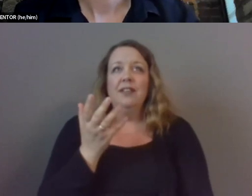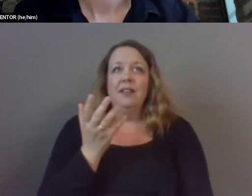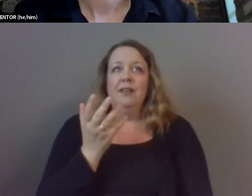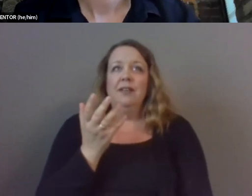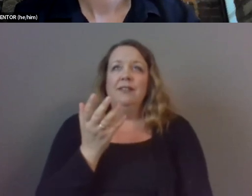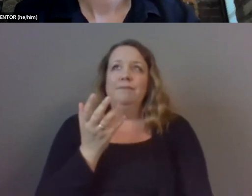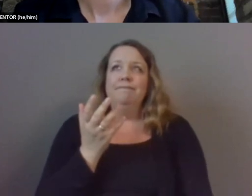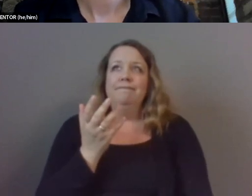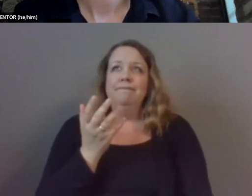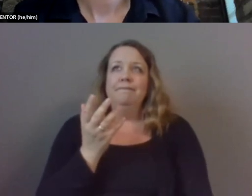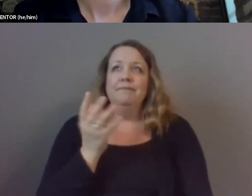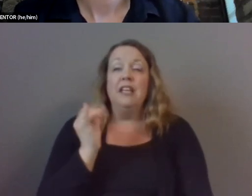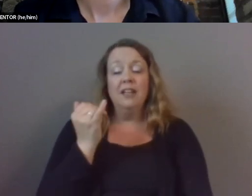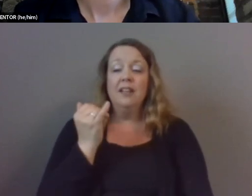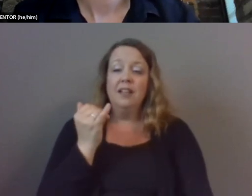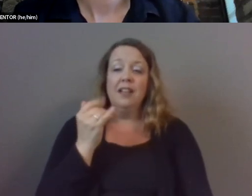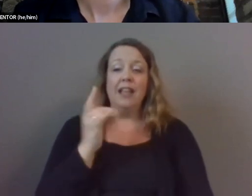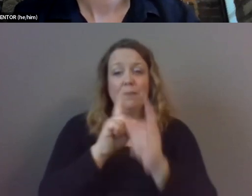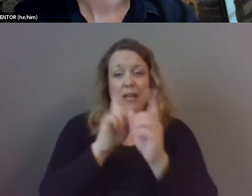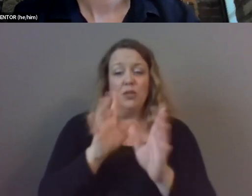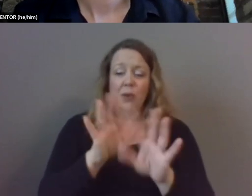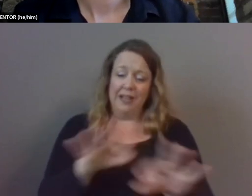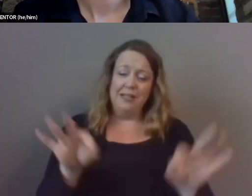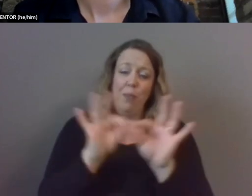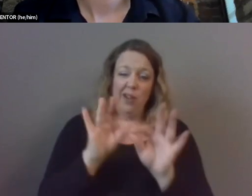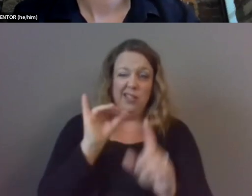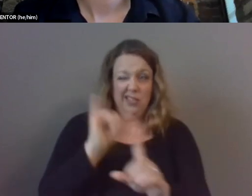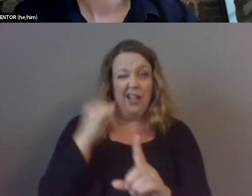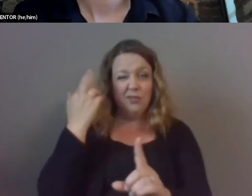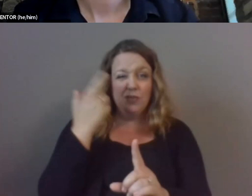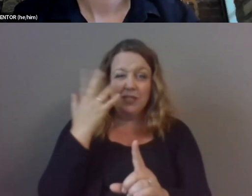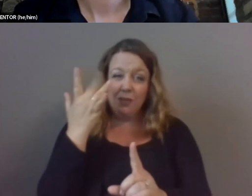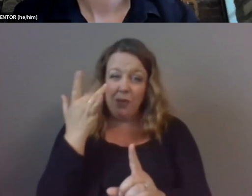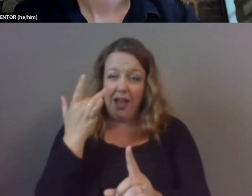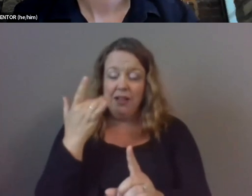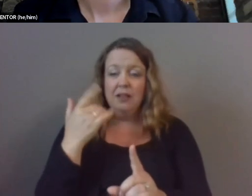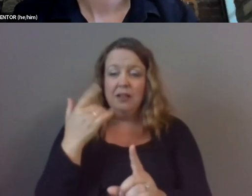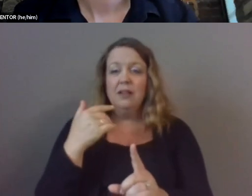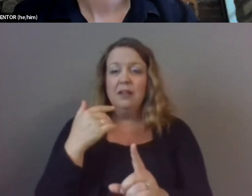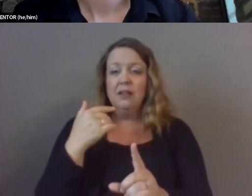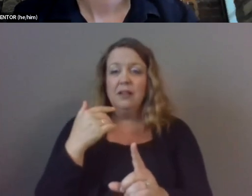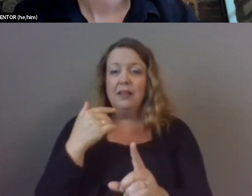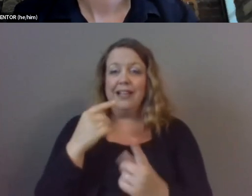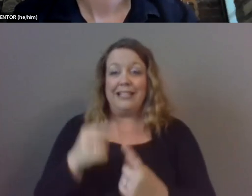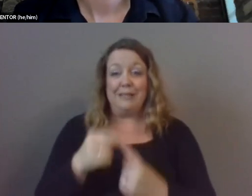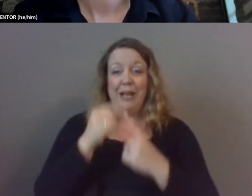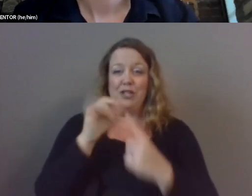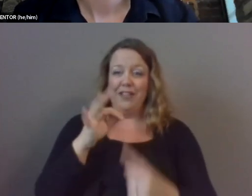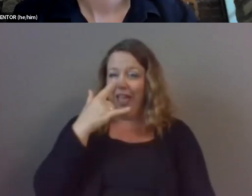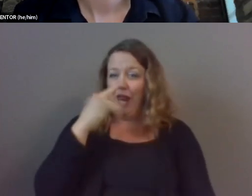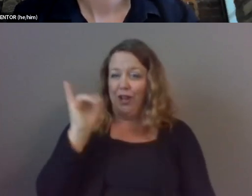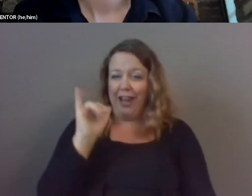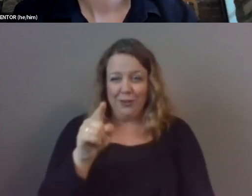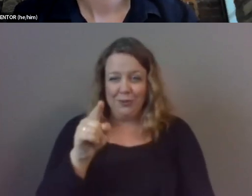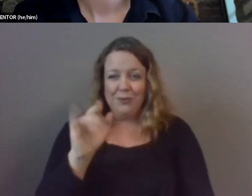like why mentoring is so important and why seeing someone whether they look like especially if they look like you in um